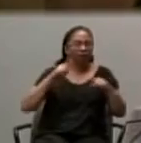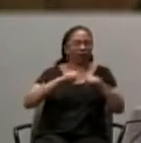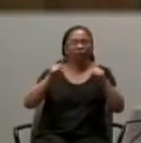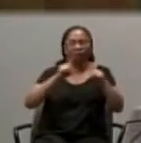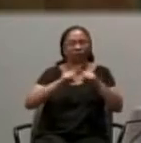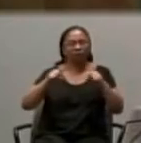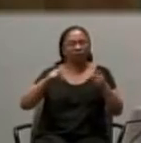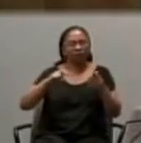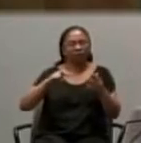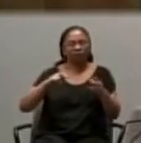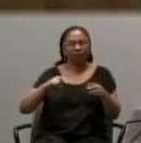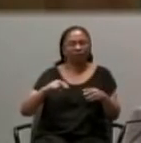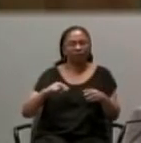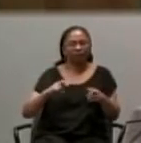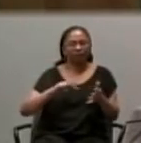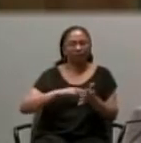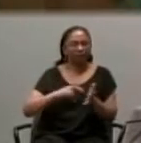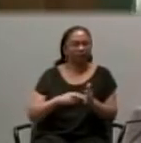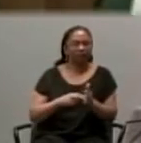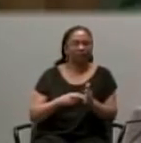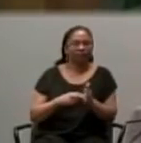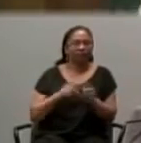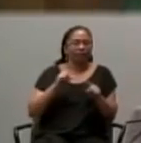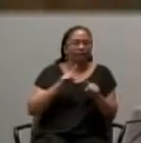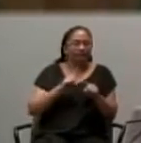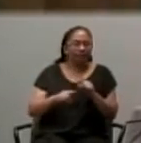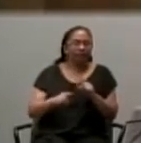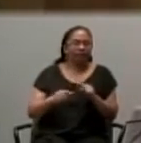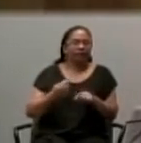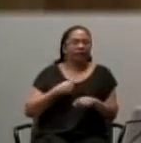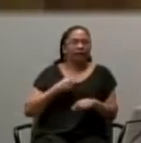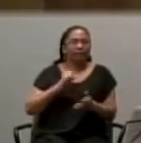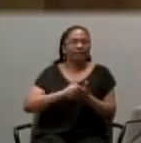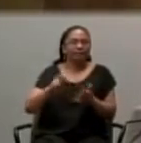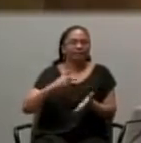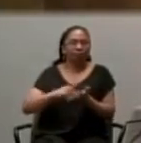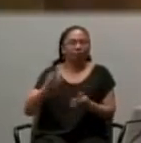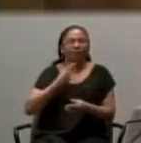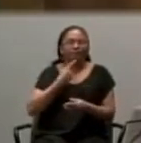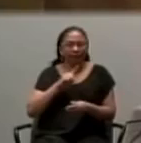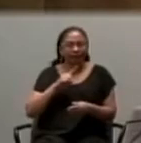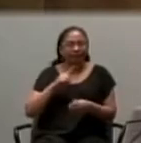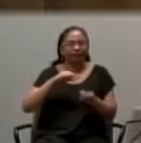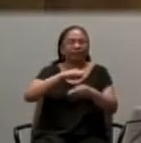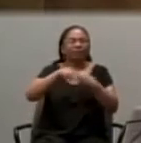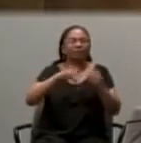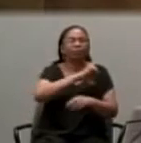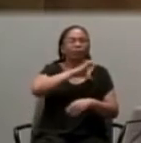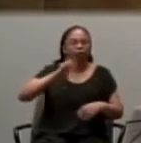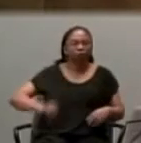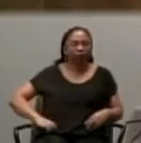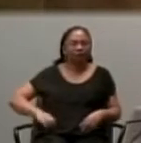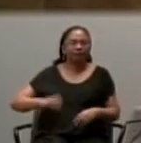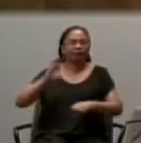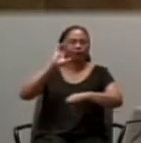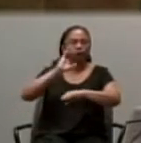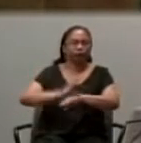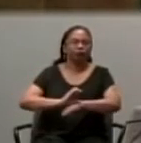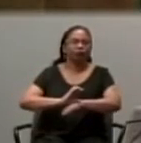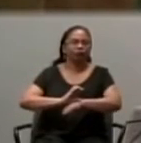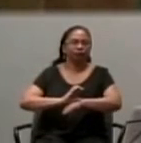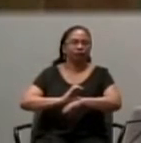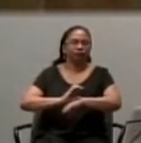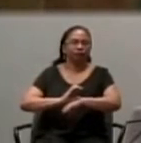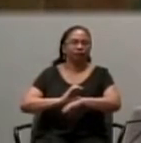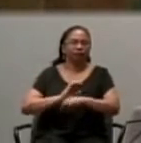And it does. But I am saying it applies to Christ and the church. Which, of course, Is the